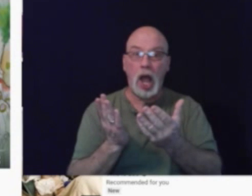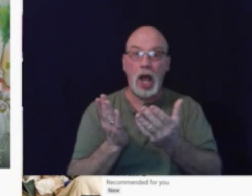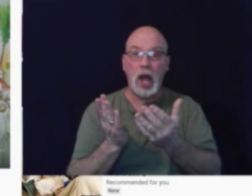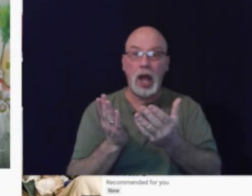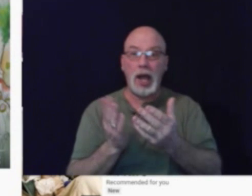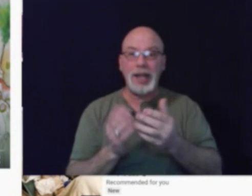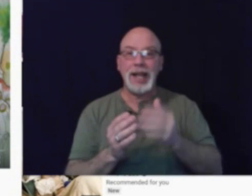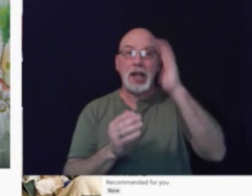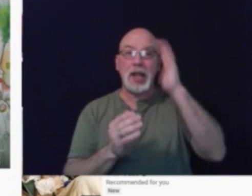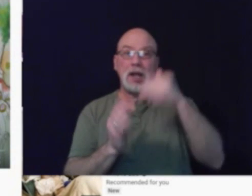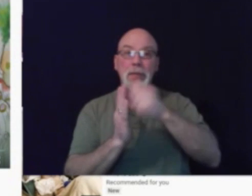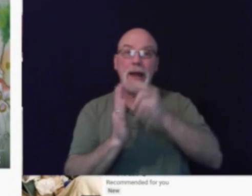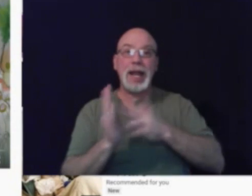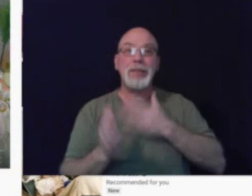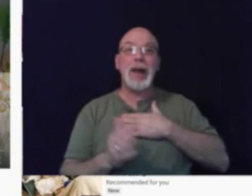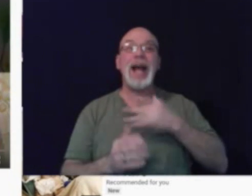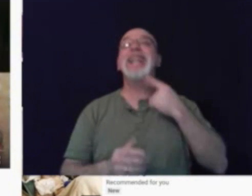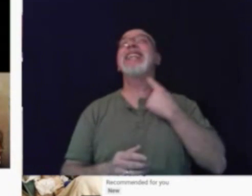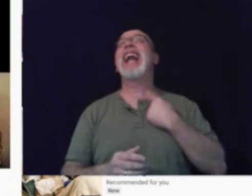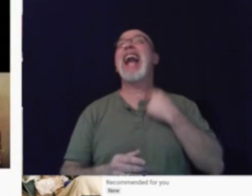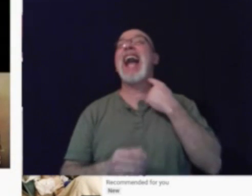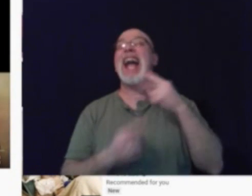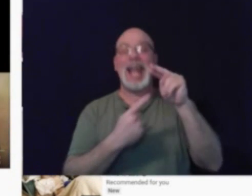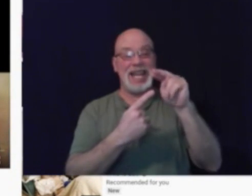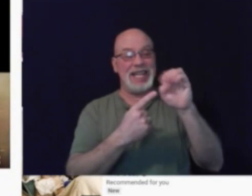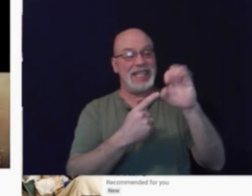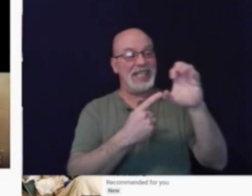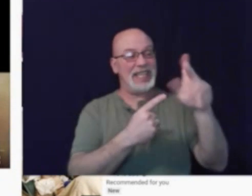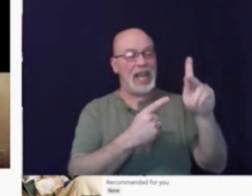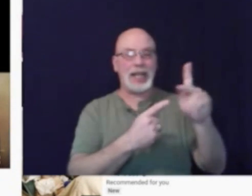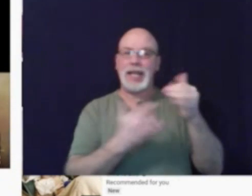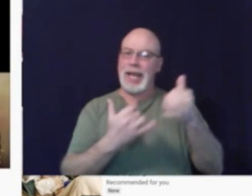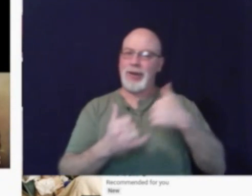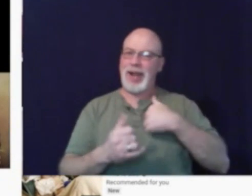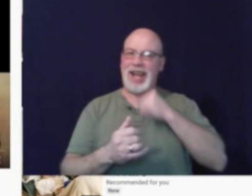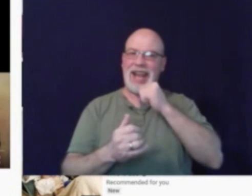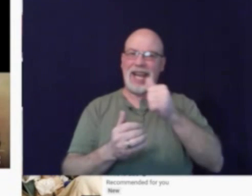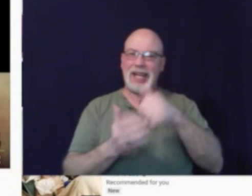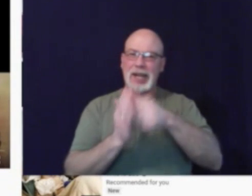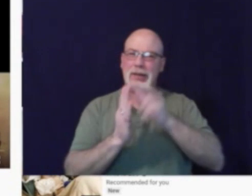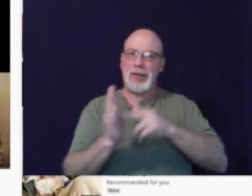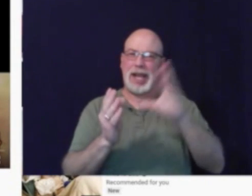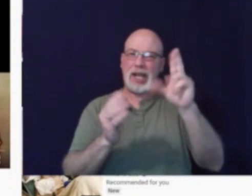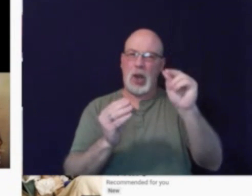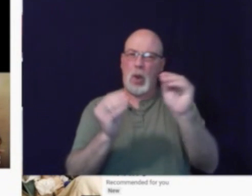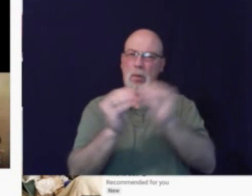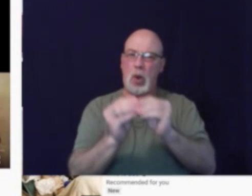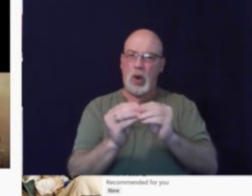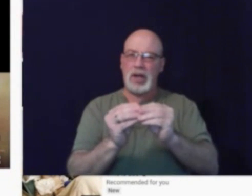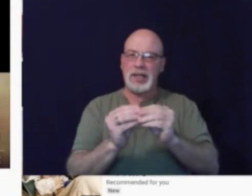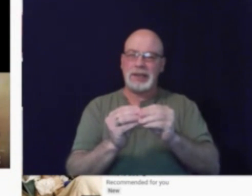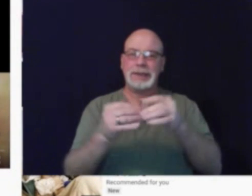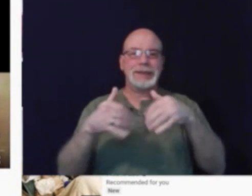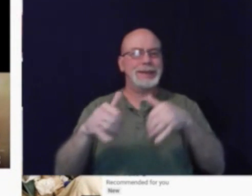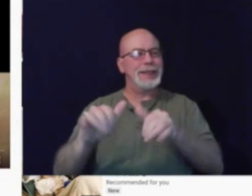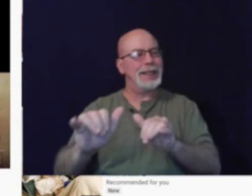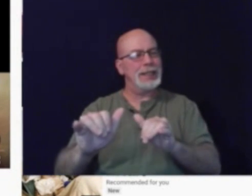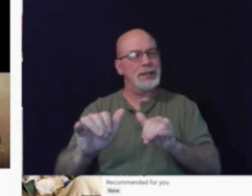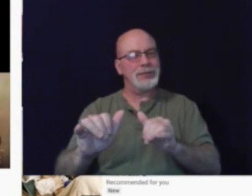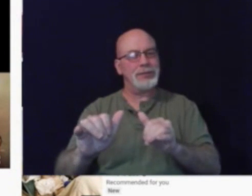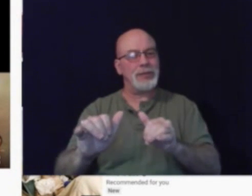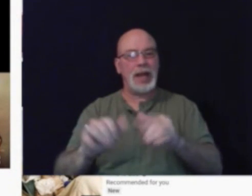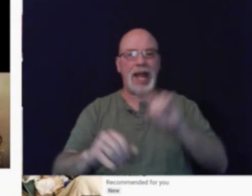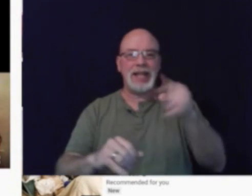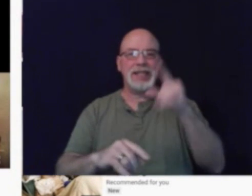Gonna paint my neck! Now I ain't gonna paint no more. Still, I just